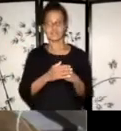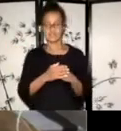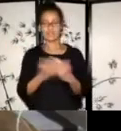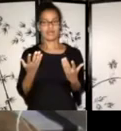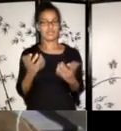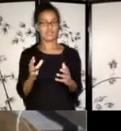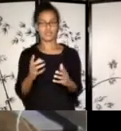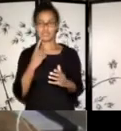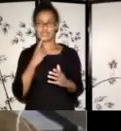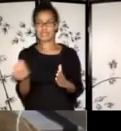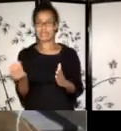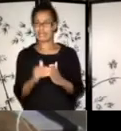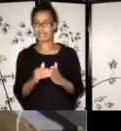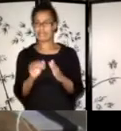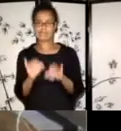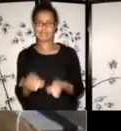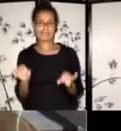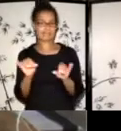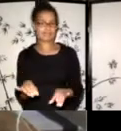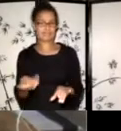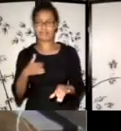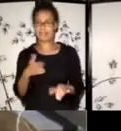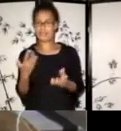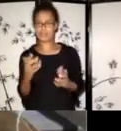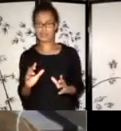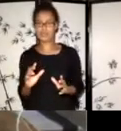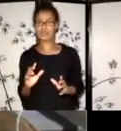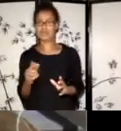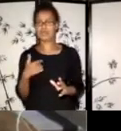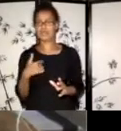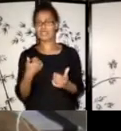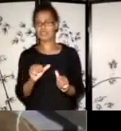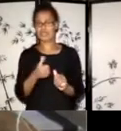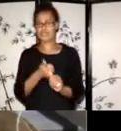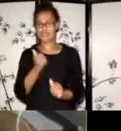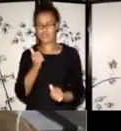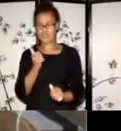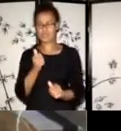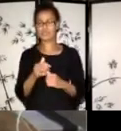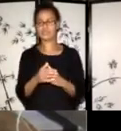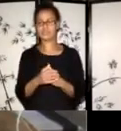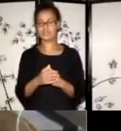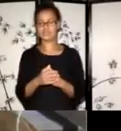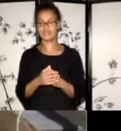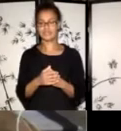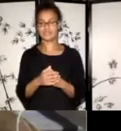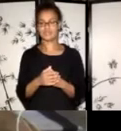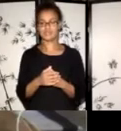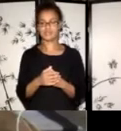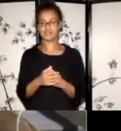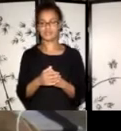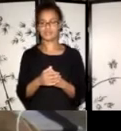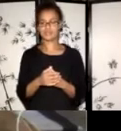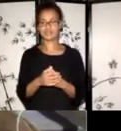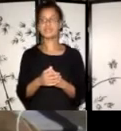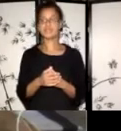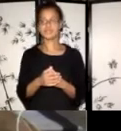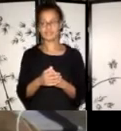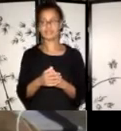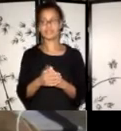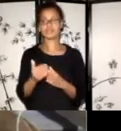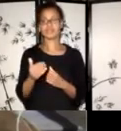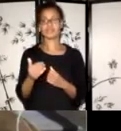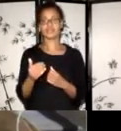what you've said, but, um, I do have a little bit more programs, um, or more programs to go over,